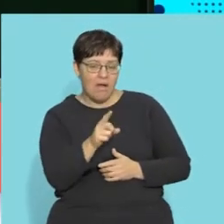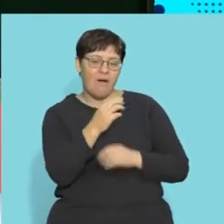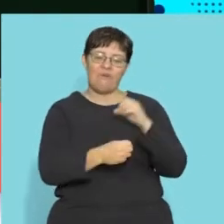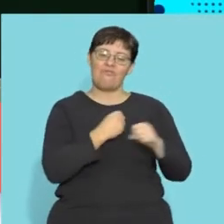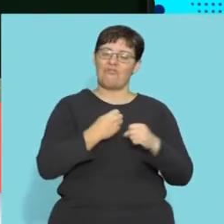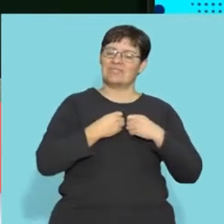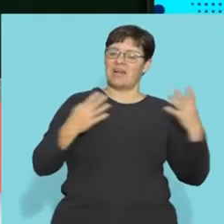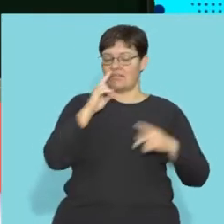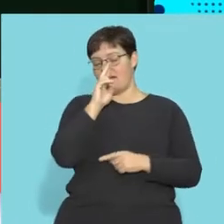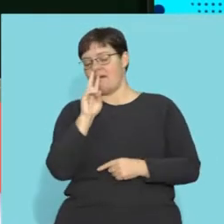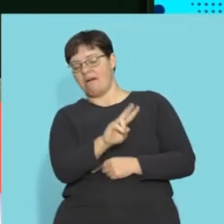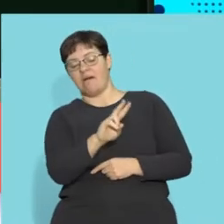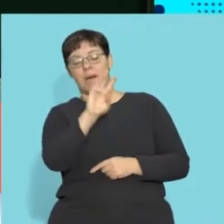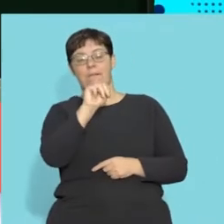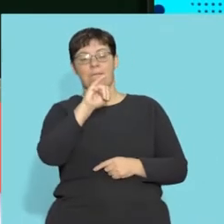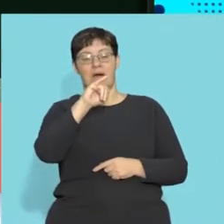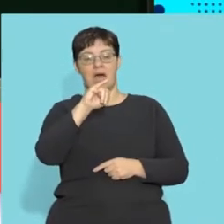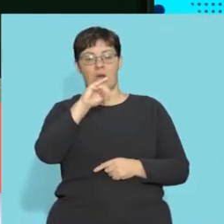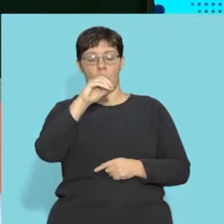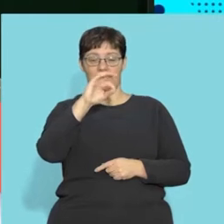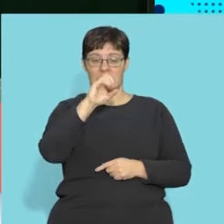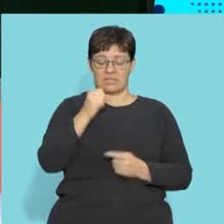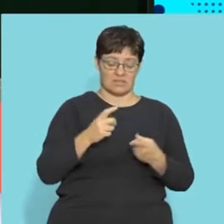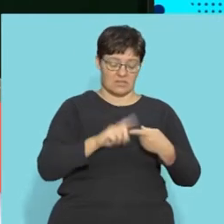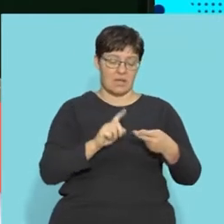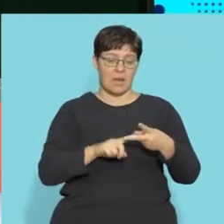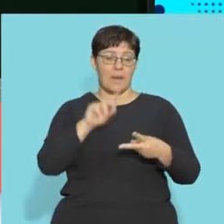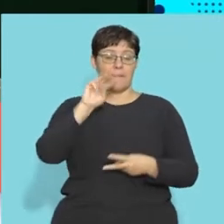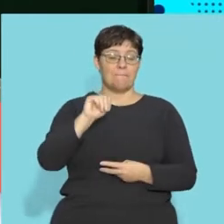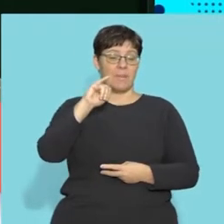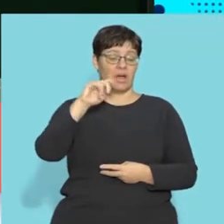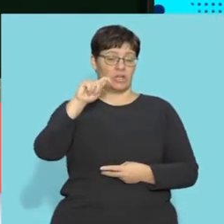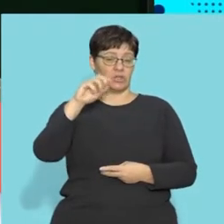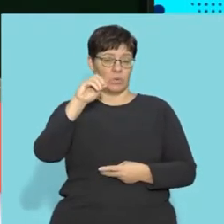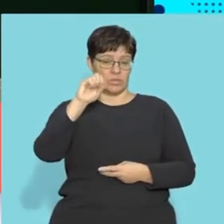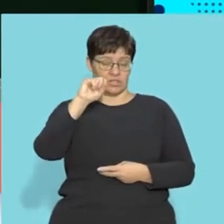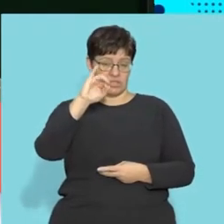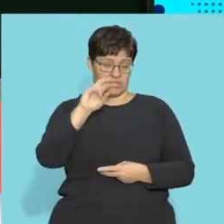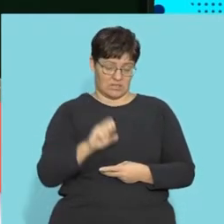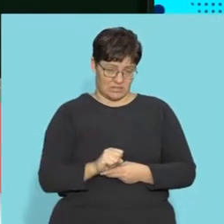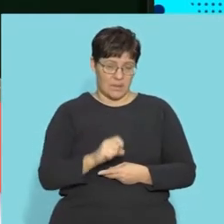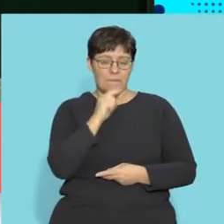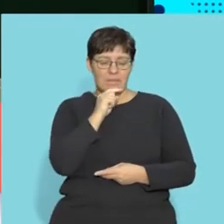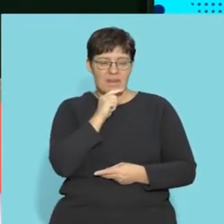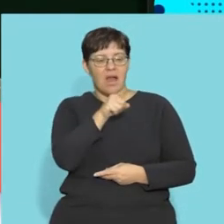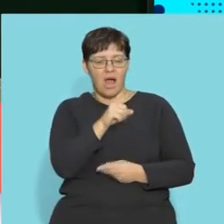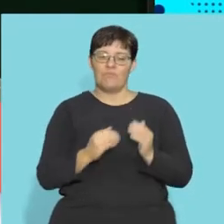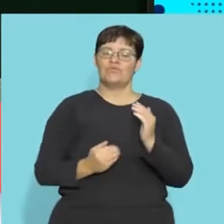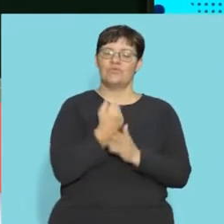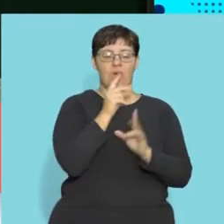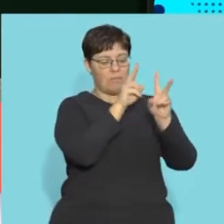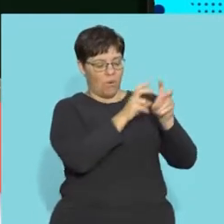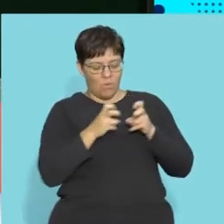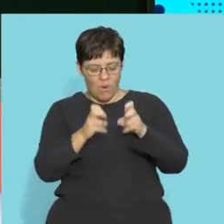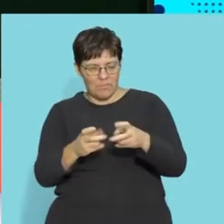remember from the beginning of the year, when we looked at mitosis and meiosis, mitosis is the renewal of a cell.